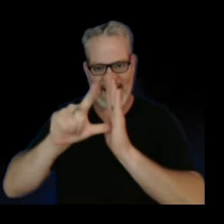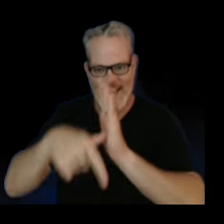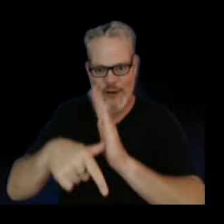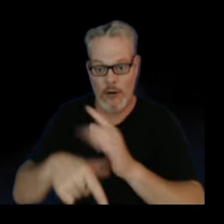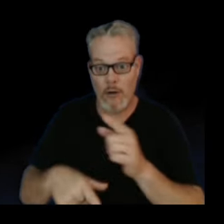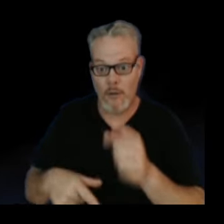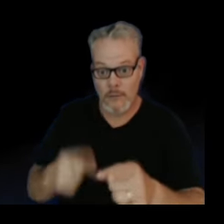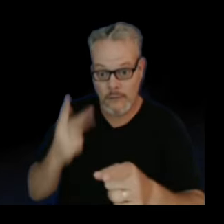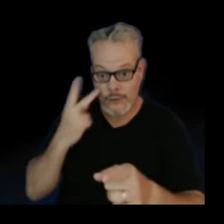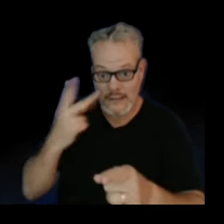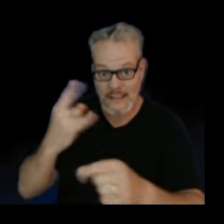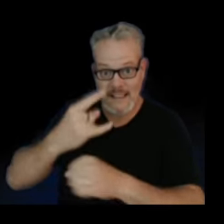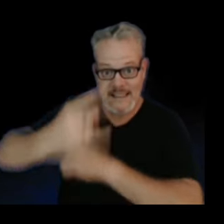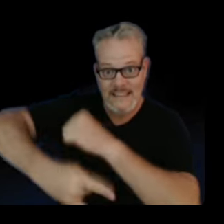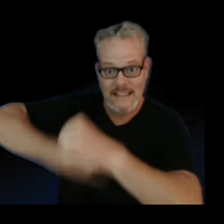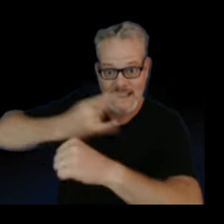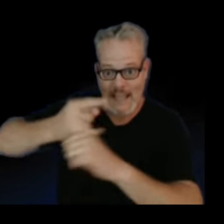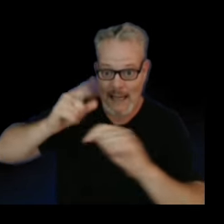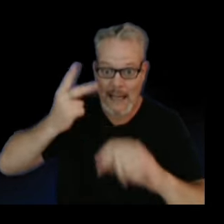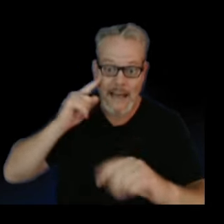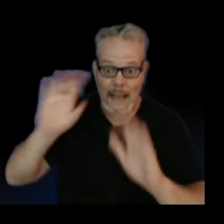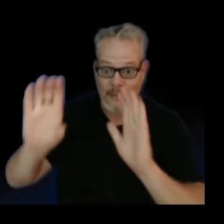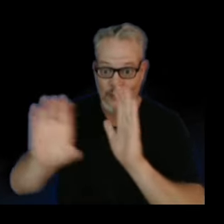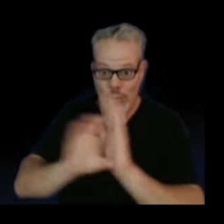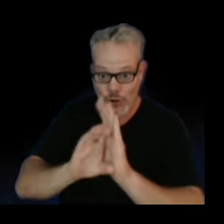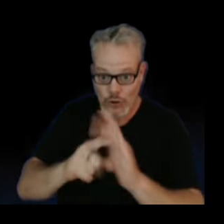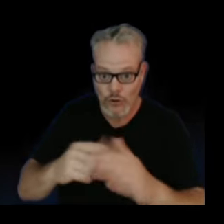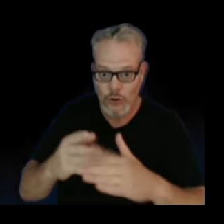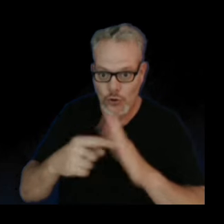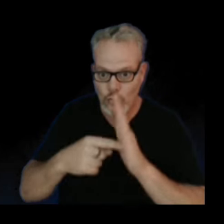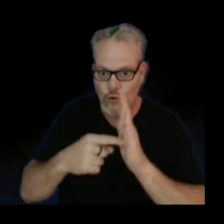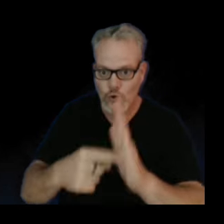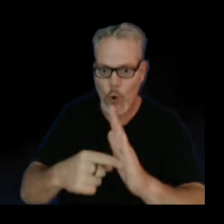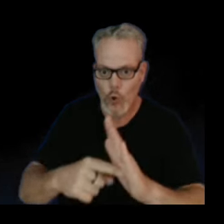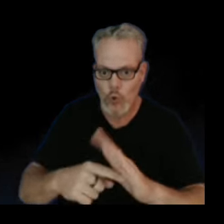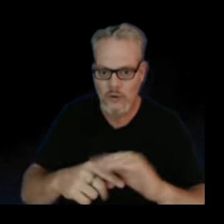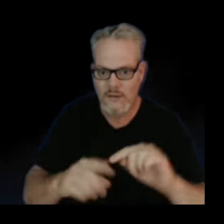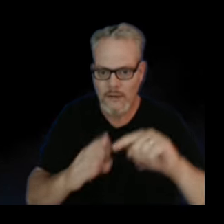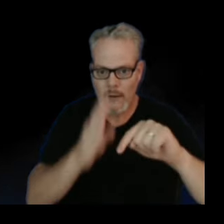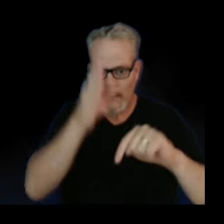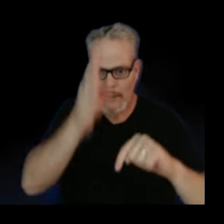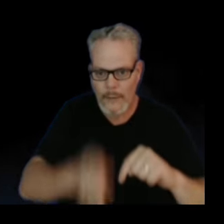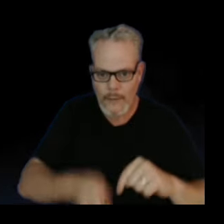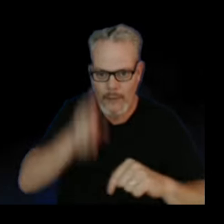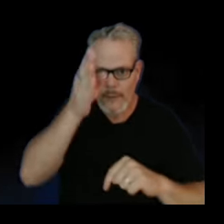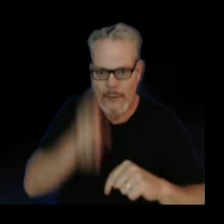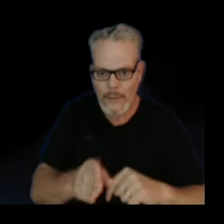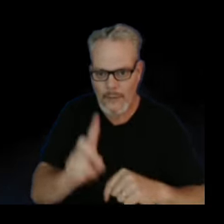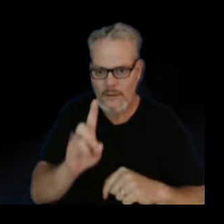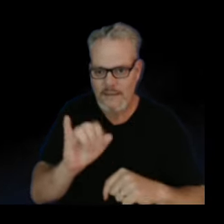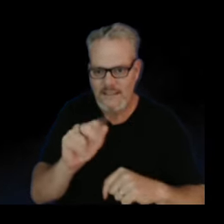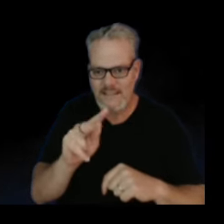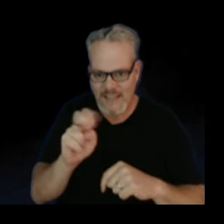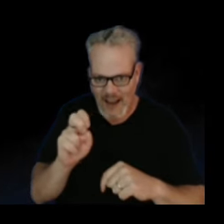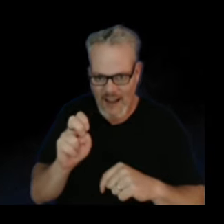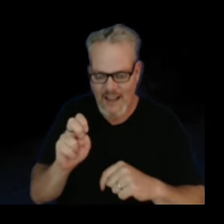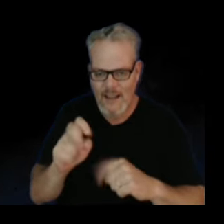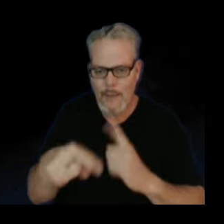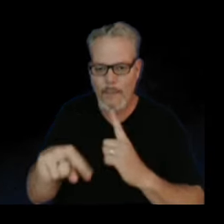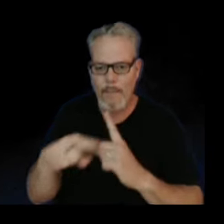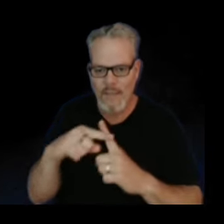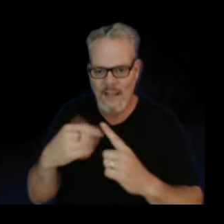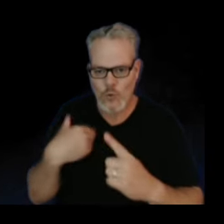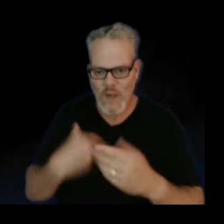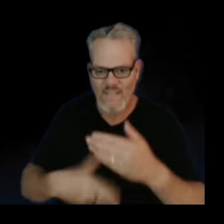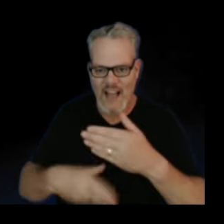is showing the progression of the dike past the fissures an extra four miles down the